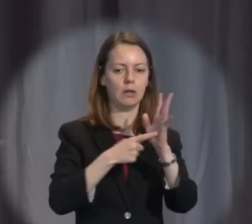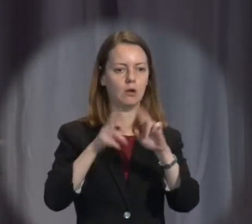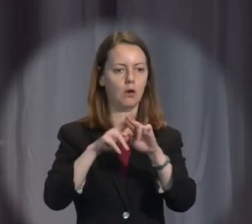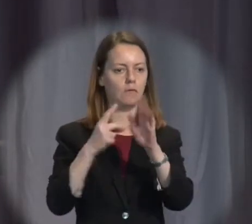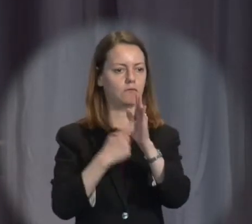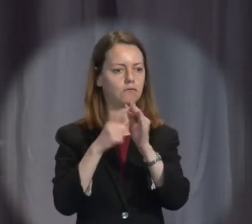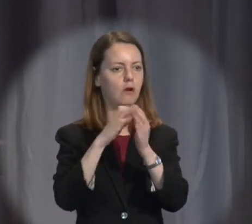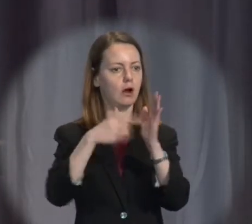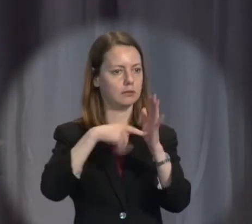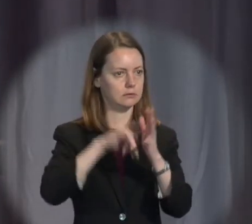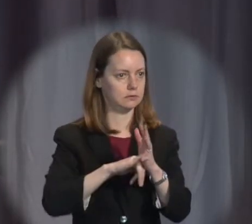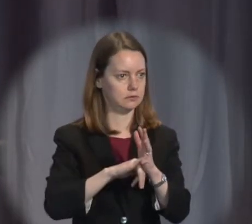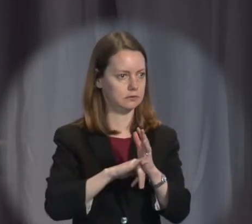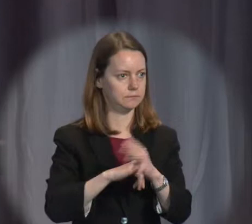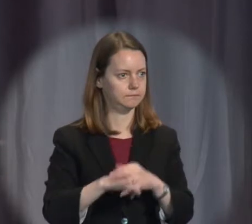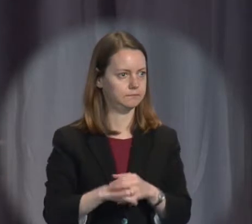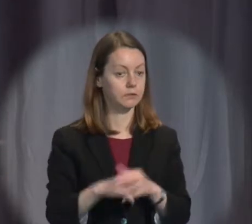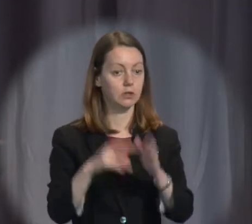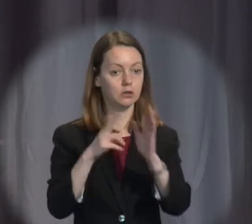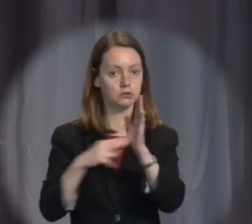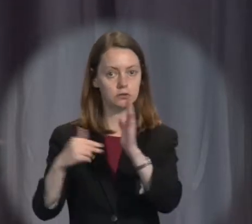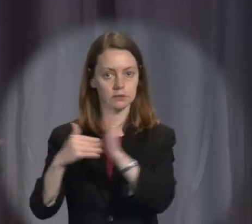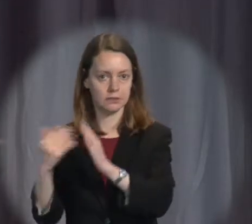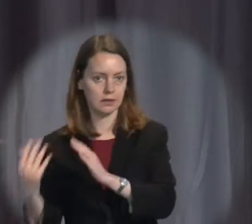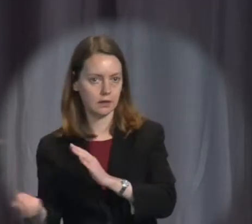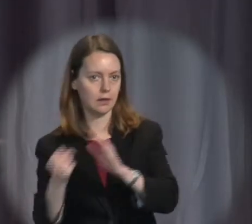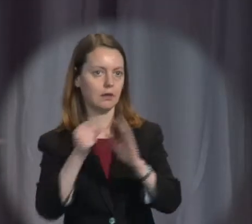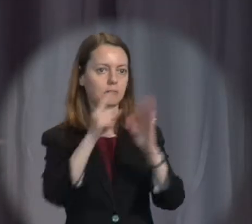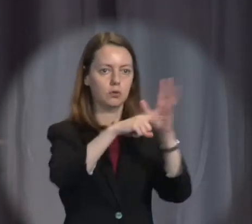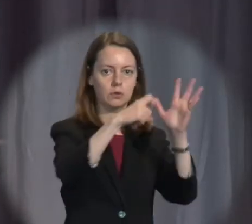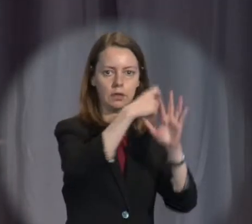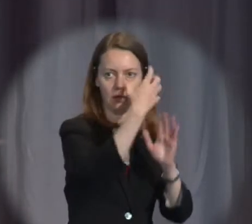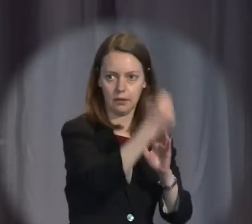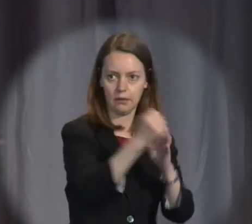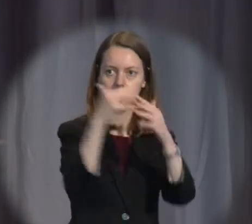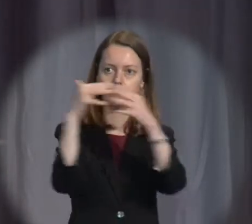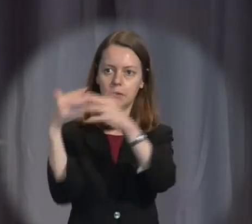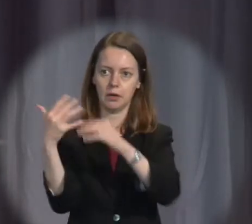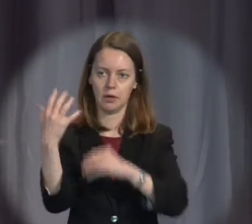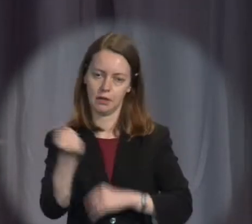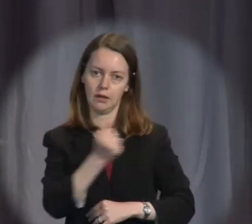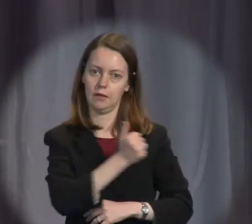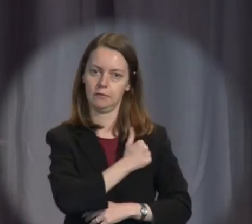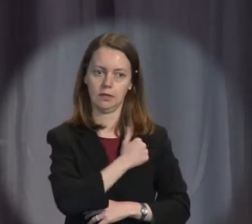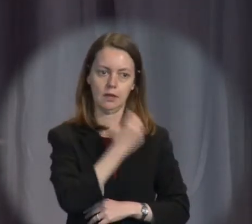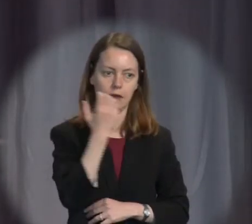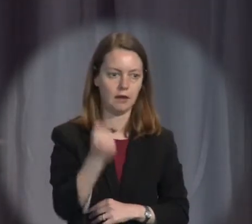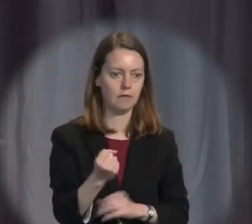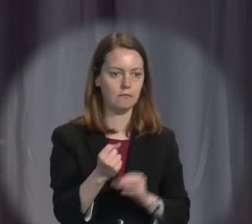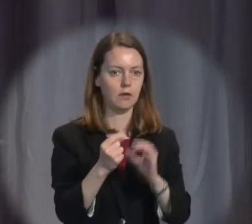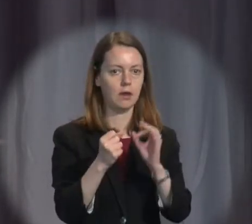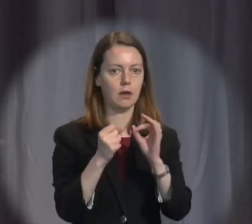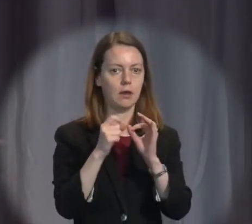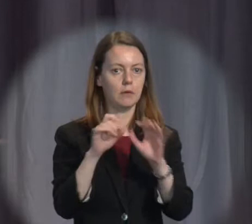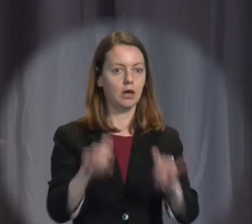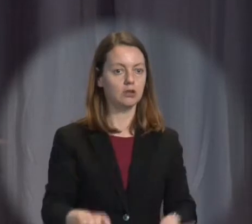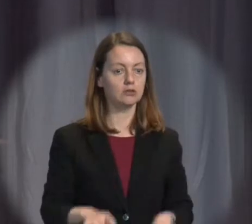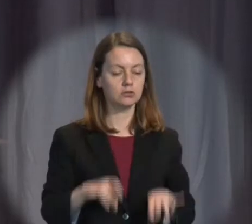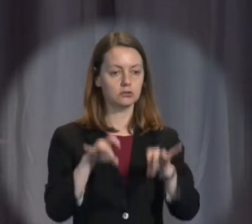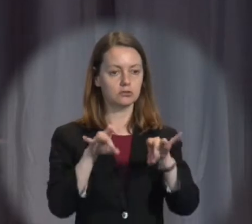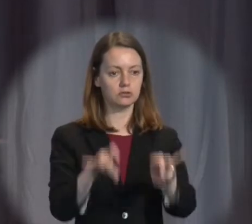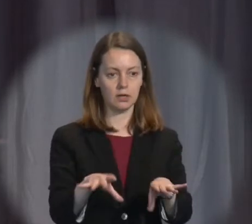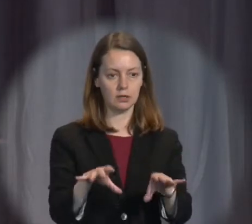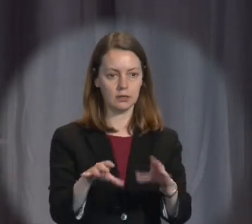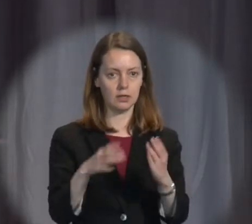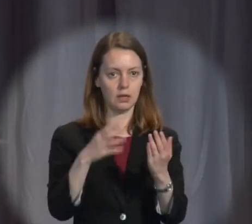As a consequence, unlike New Zealand, the United Kingdom, Europe, Canada and the United States, we do not view any legal system through the